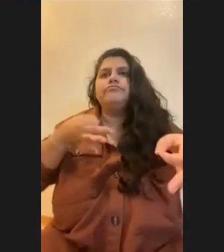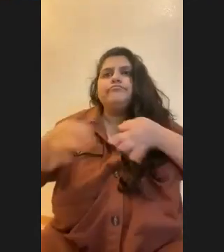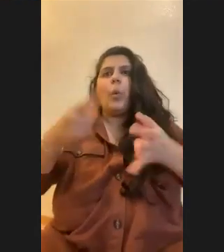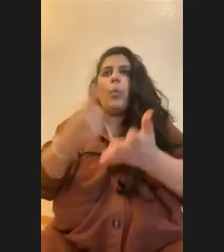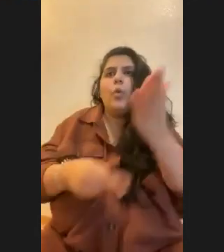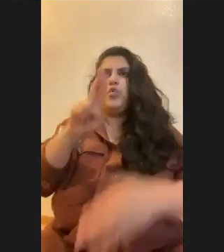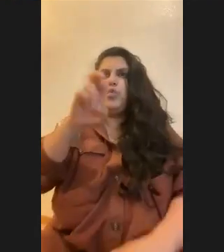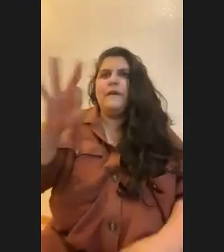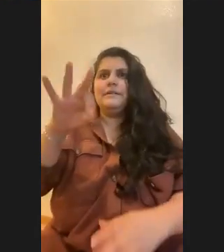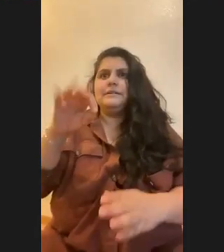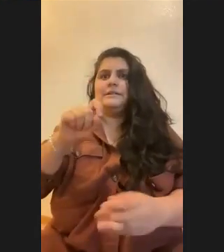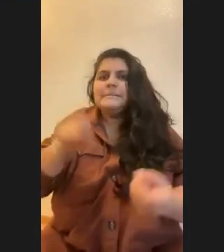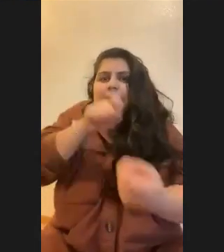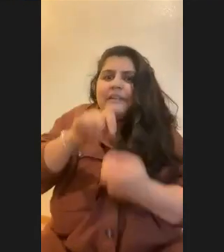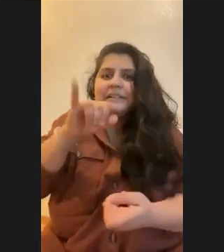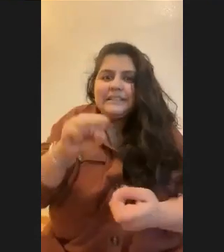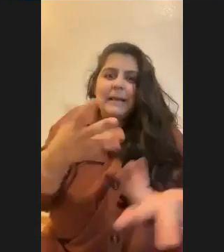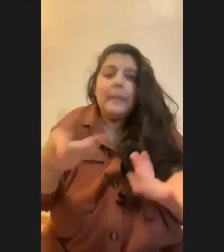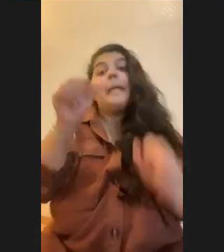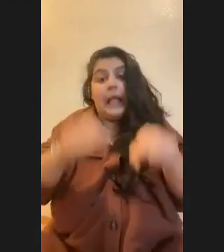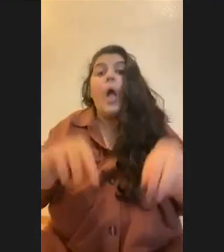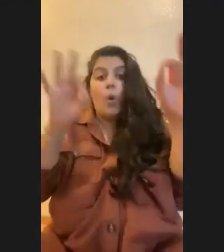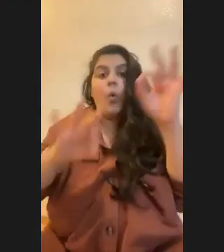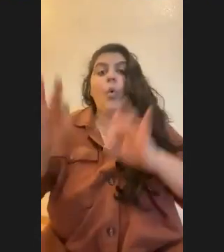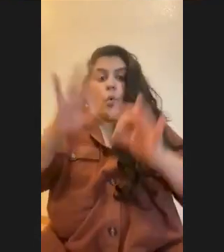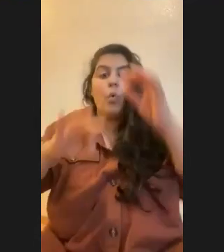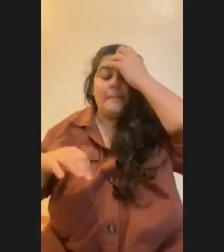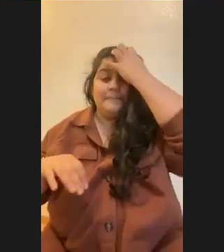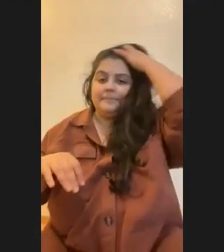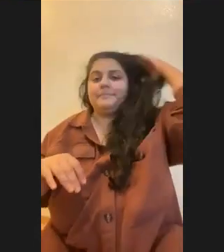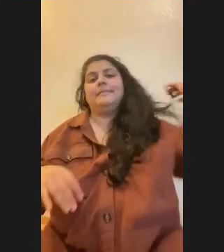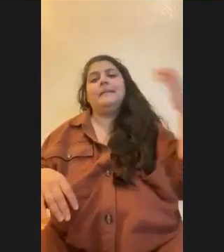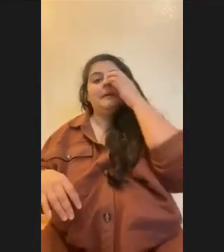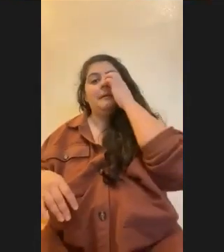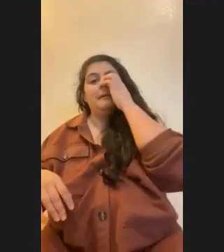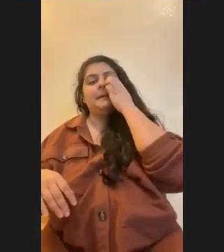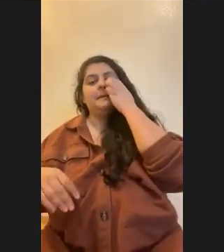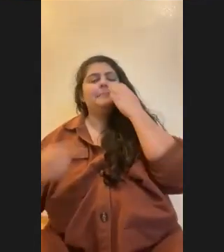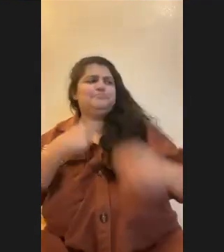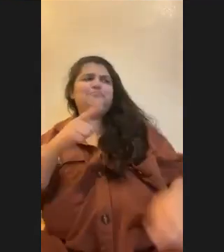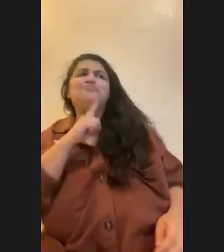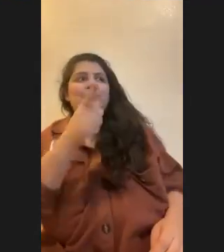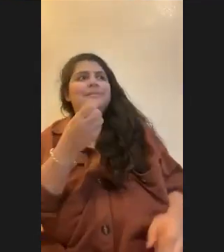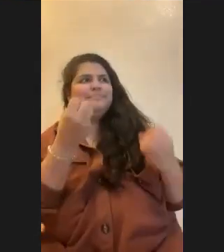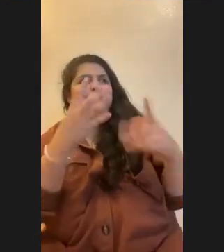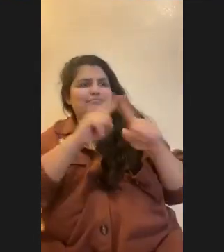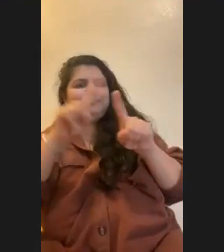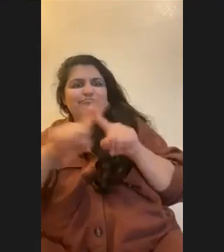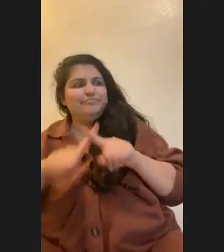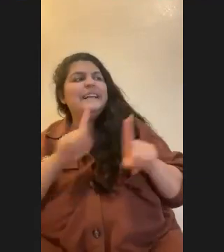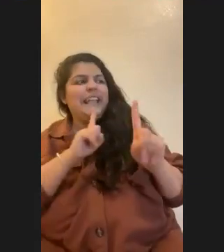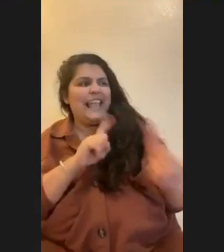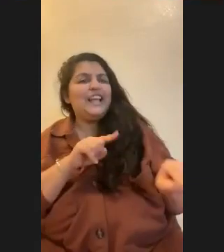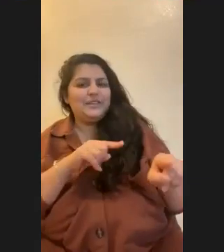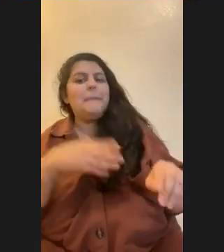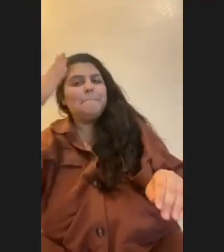like a secure answer. Yeah. I'm sure 10 different, uh, answers would be completely all different from each other because